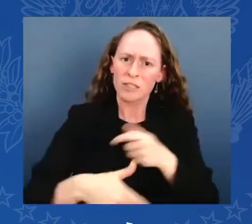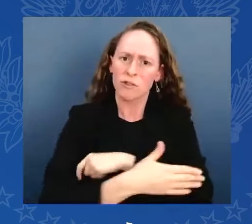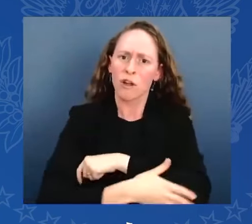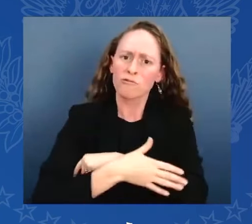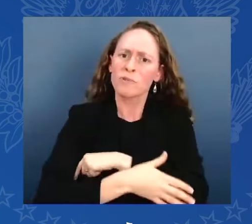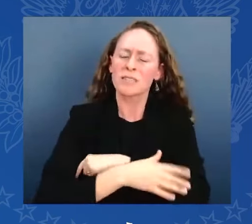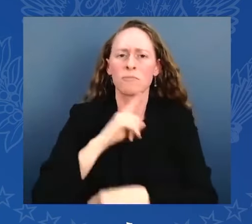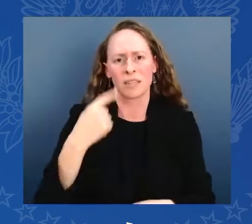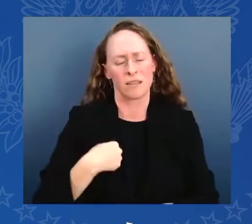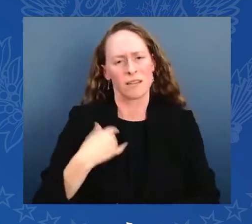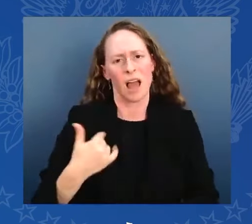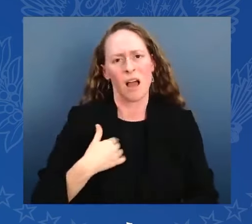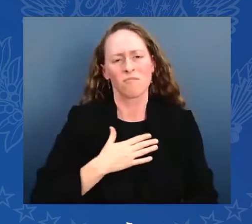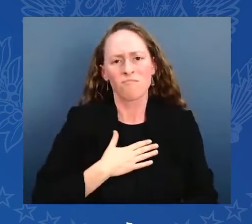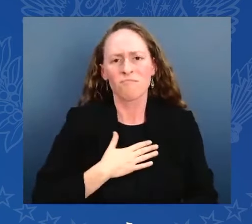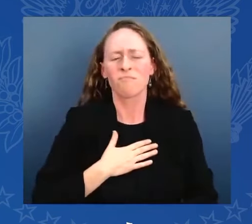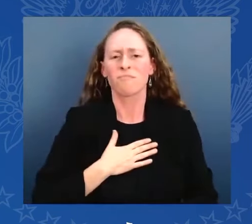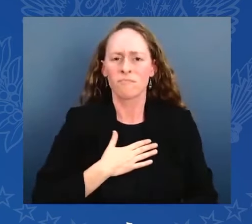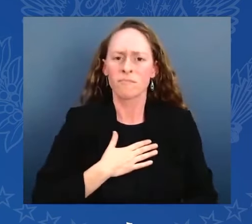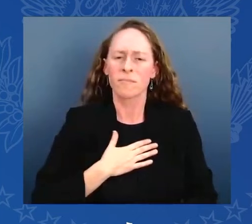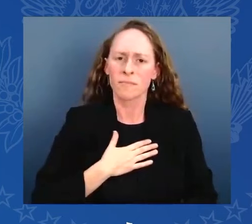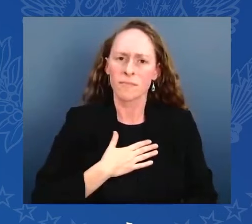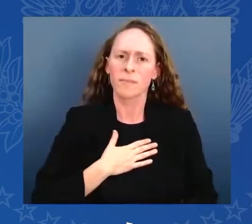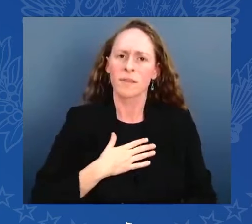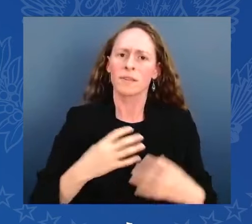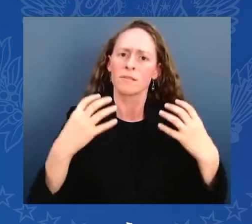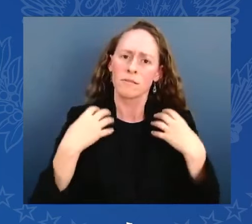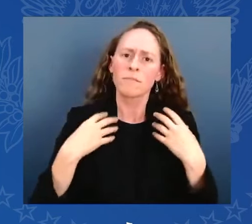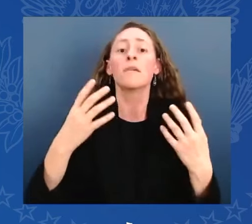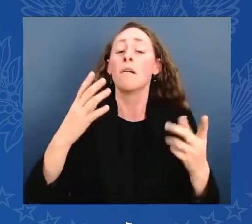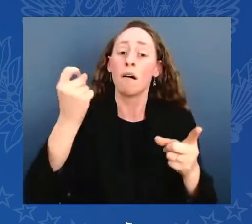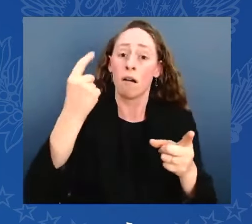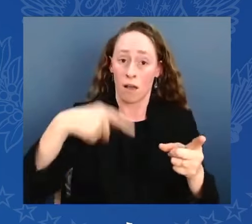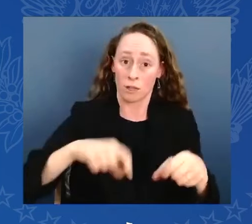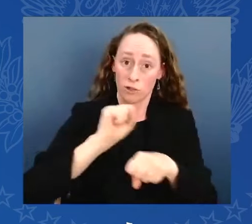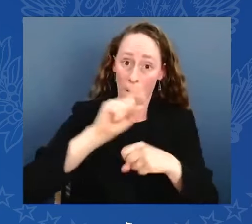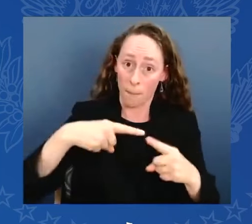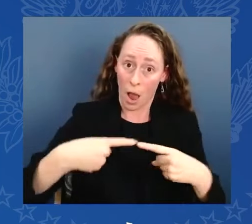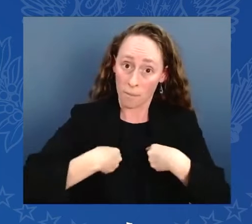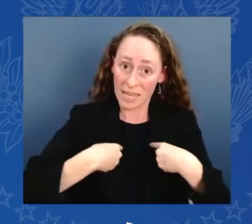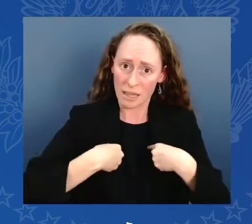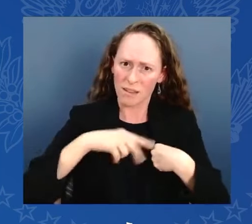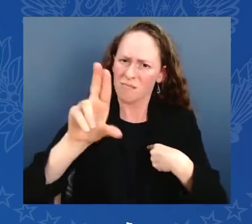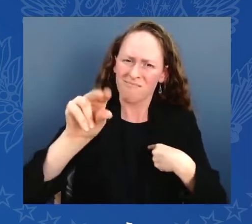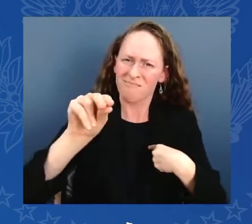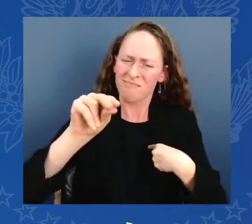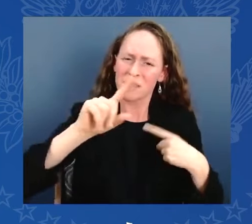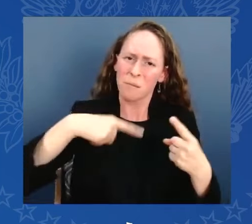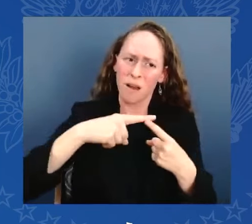not about me. It's about you, your families, your futures. It's about we, the people.